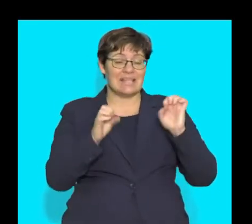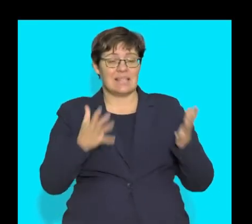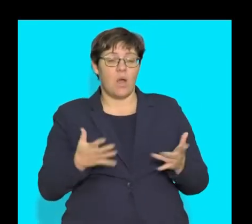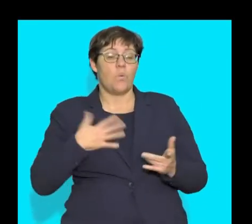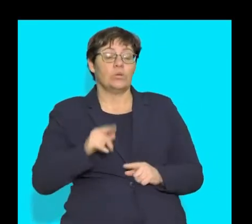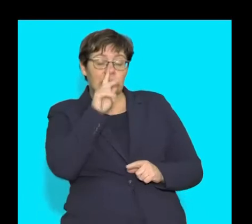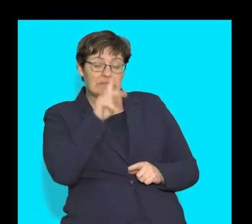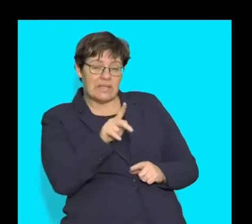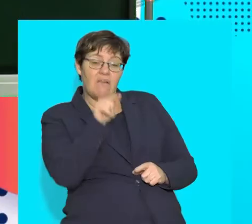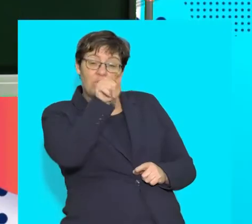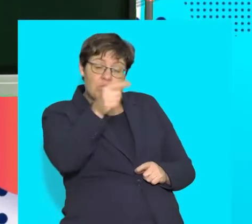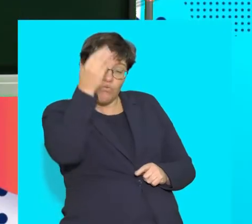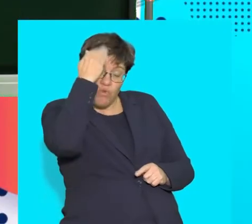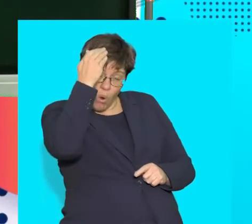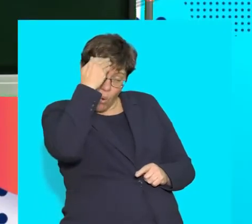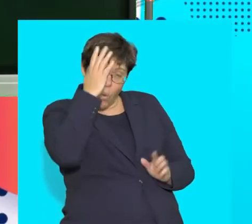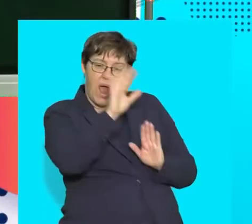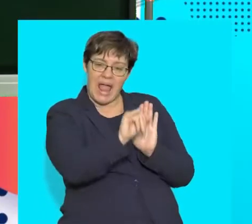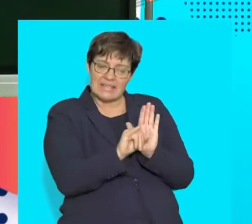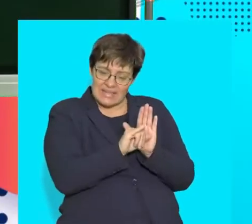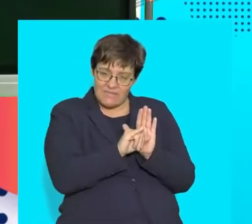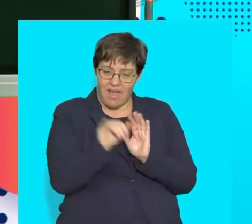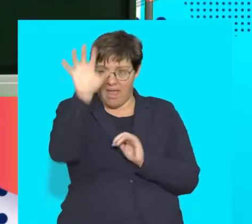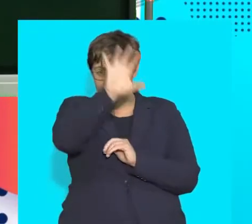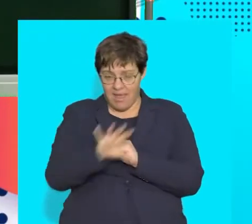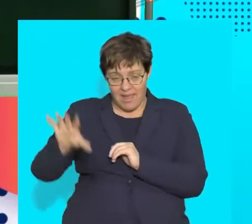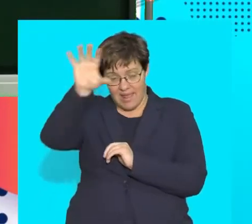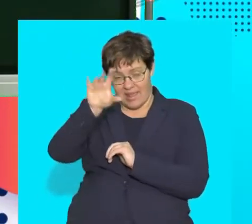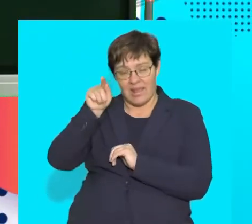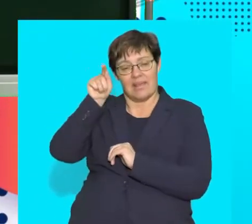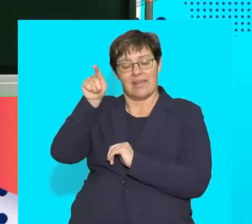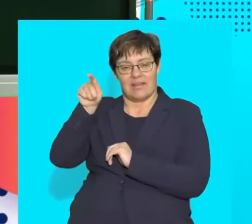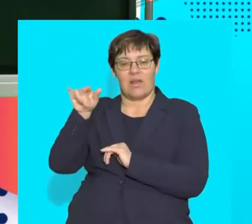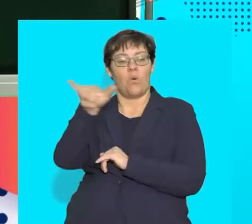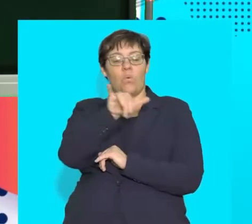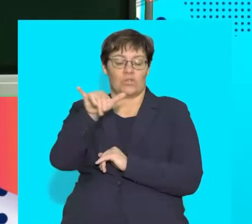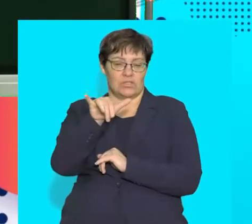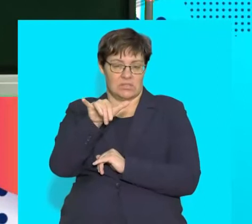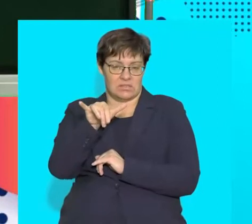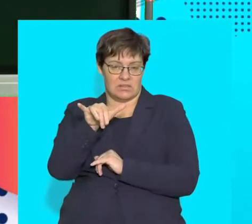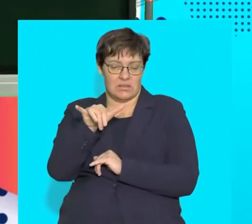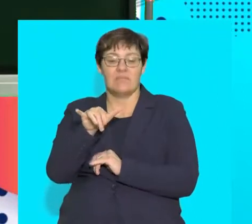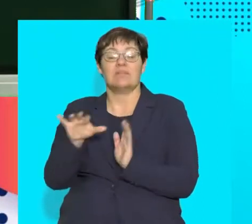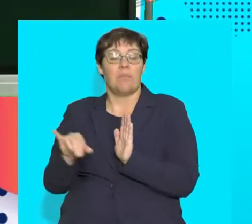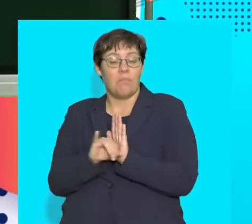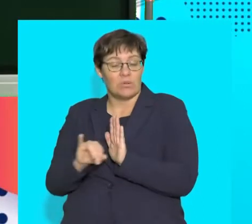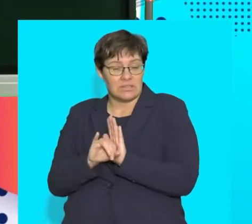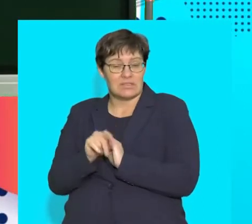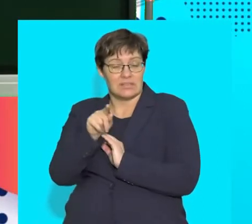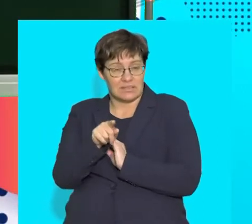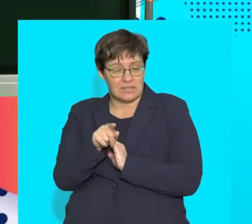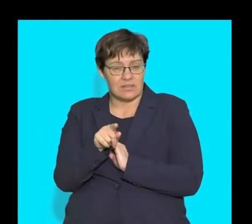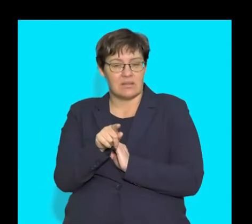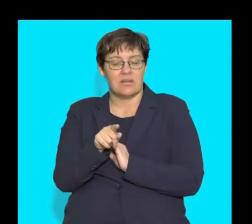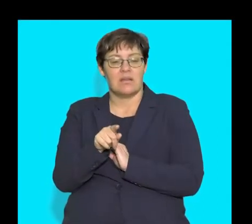establish if you are able to identify from the diagram which is the part and hence it's important that you now answer the